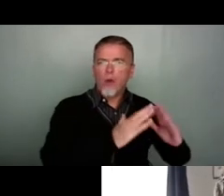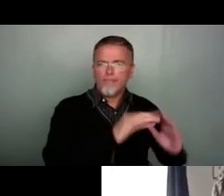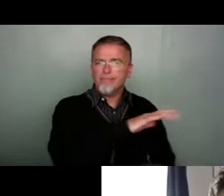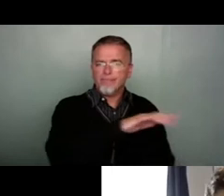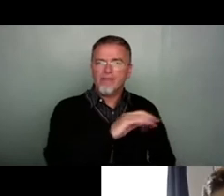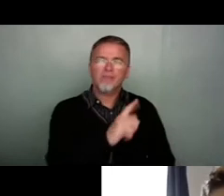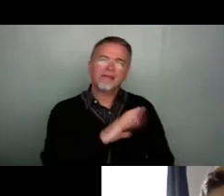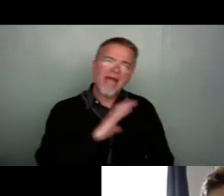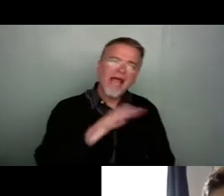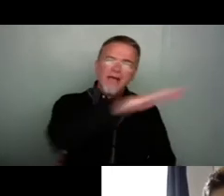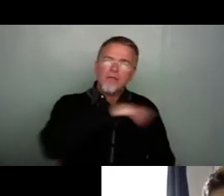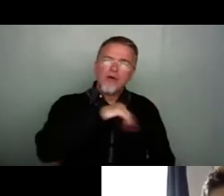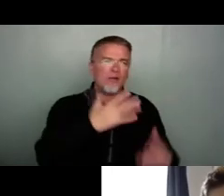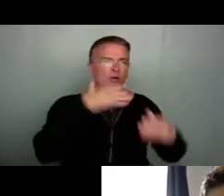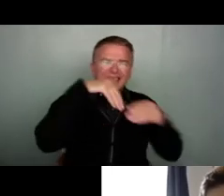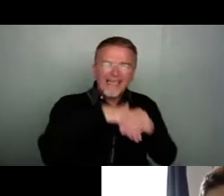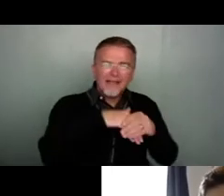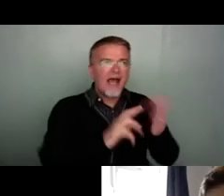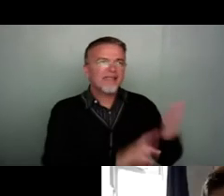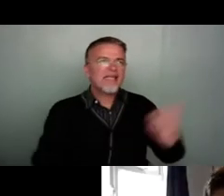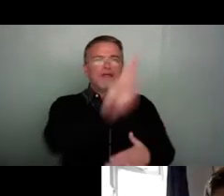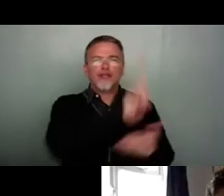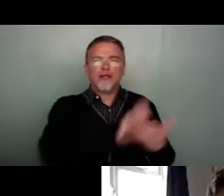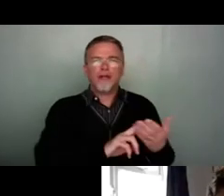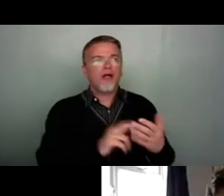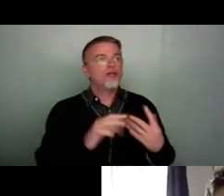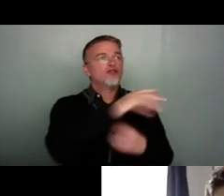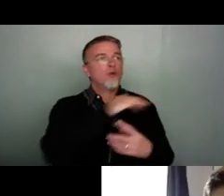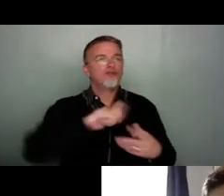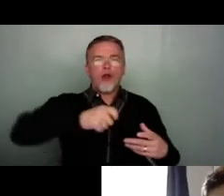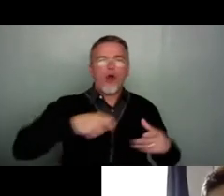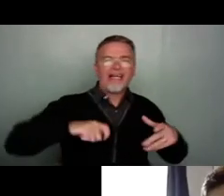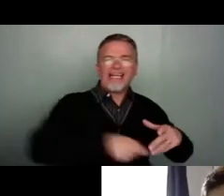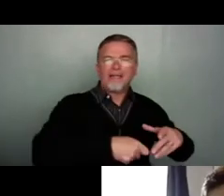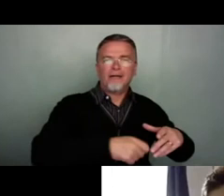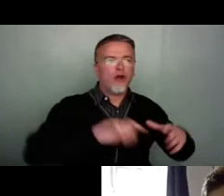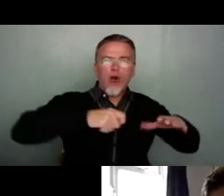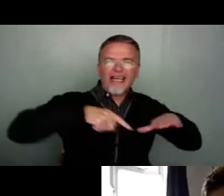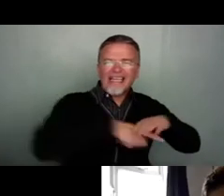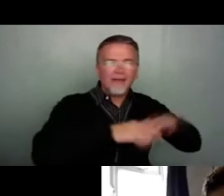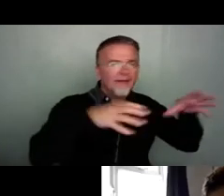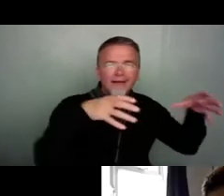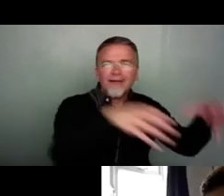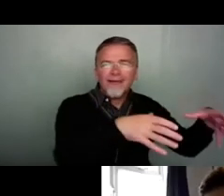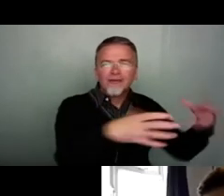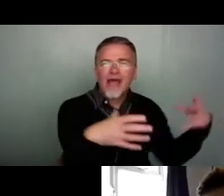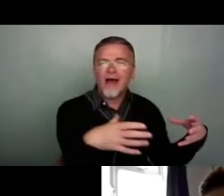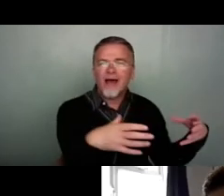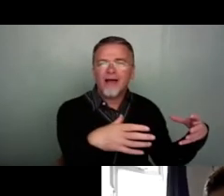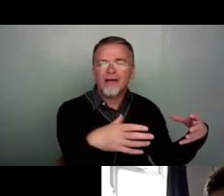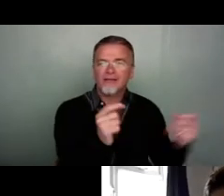in one, one massive kind of national social lock in together. Meaning that there was a kind of